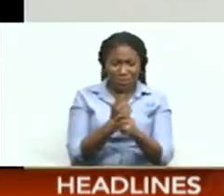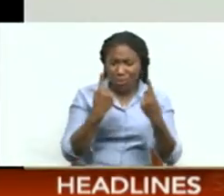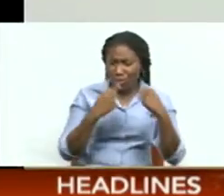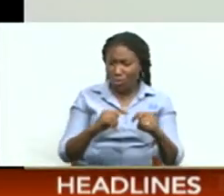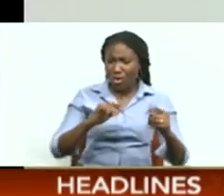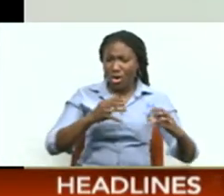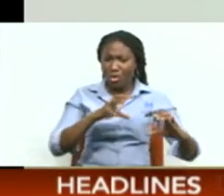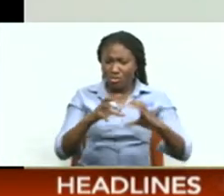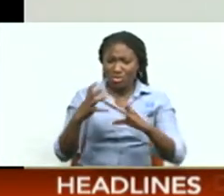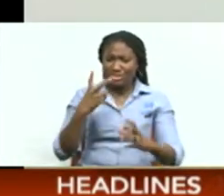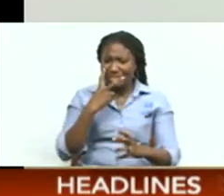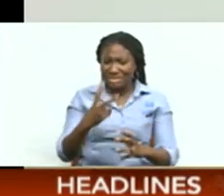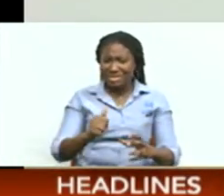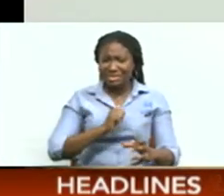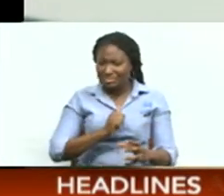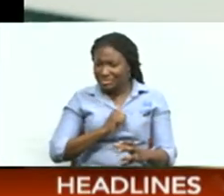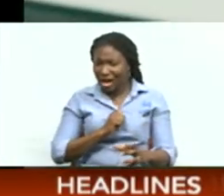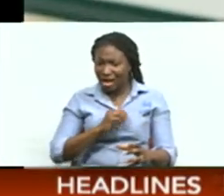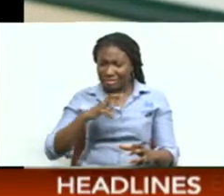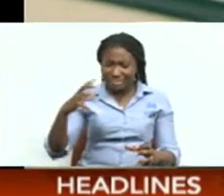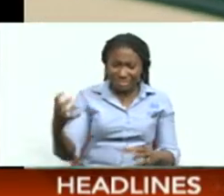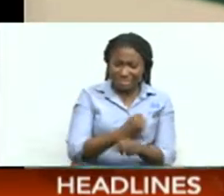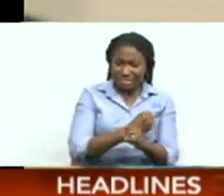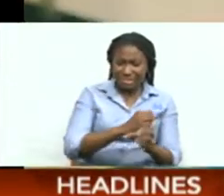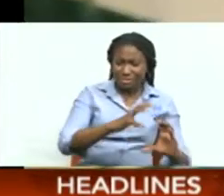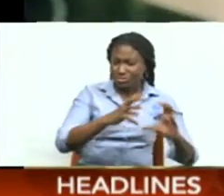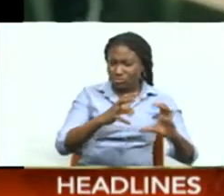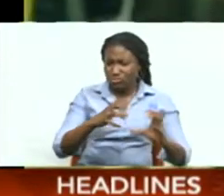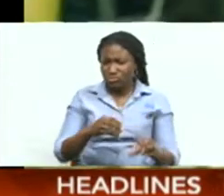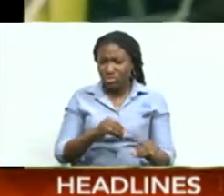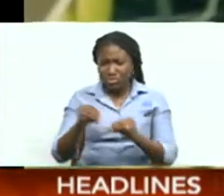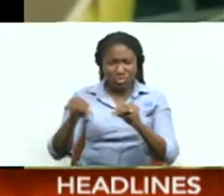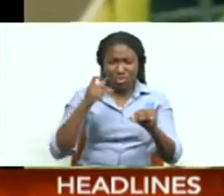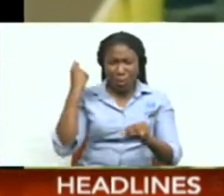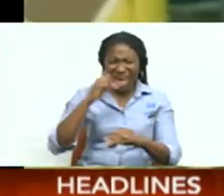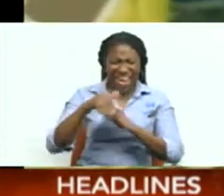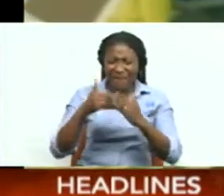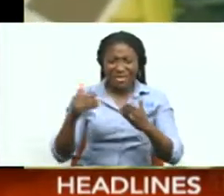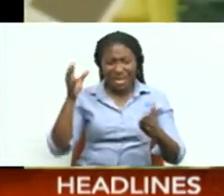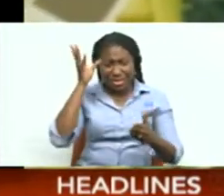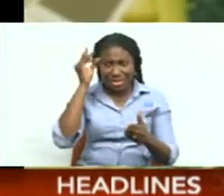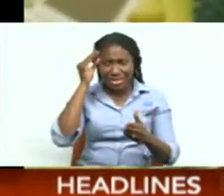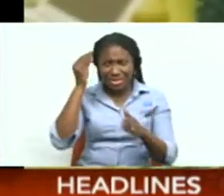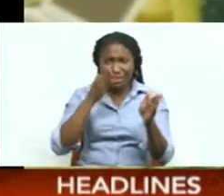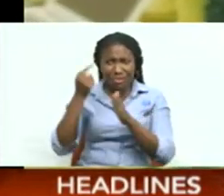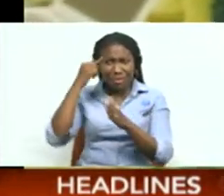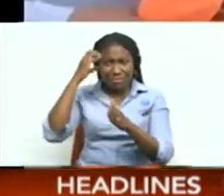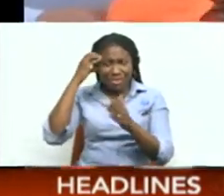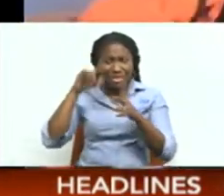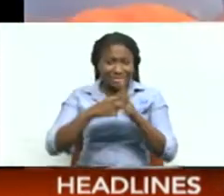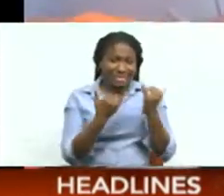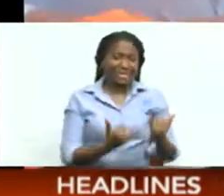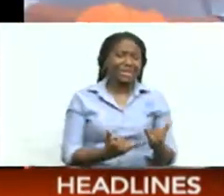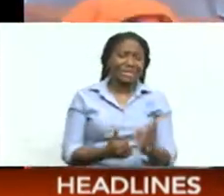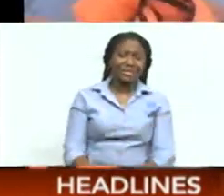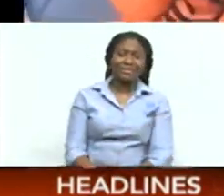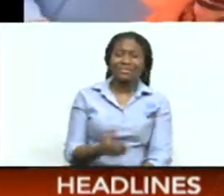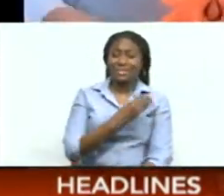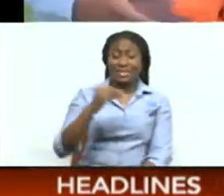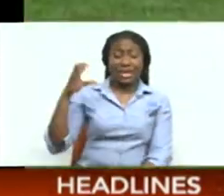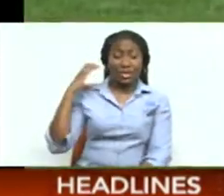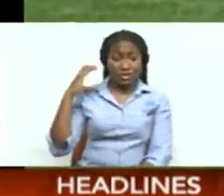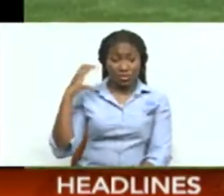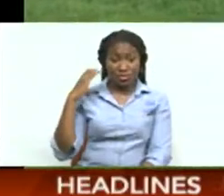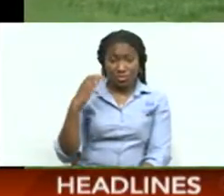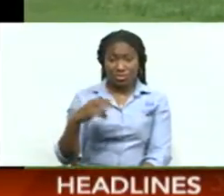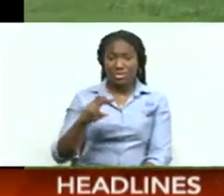myself winning tackles Winning duels Winning everything and try my best to get a win Angus Eve squad had